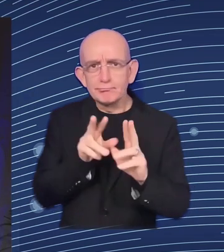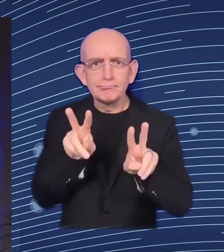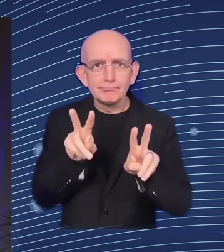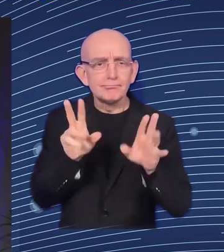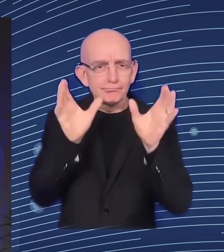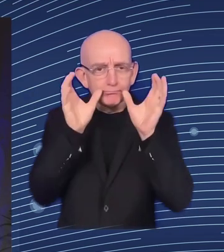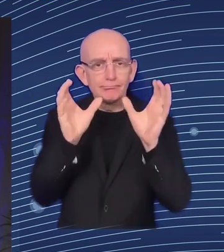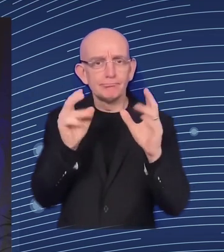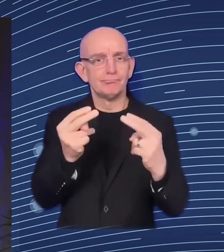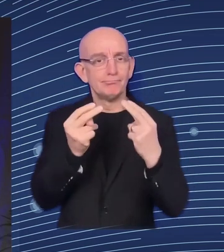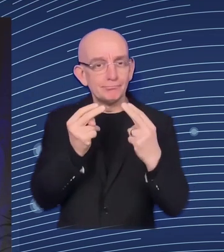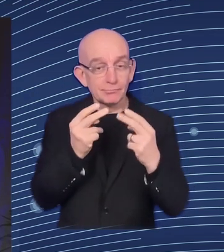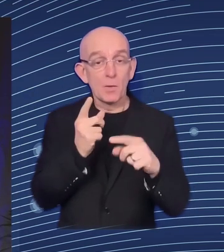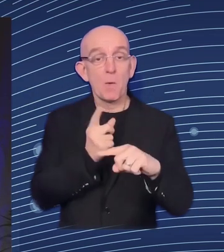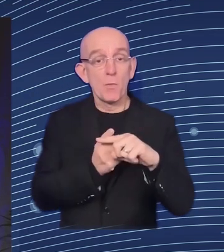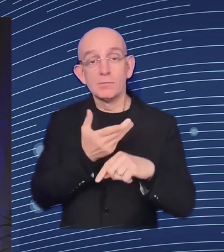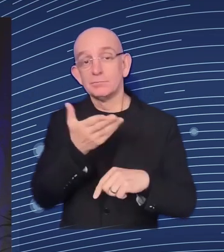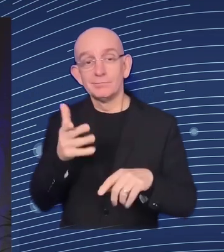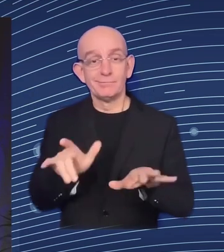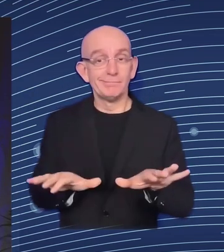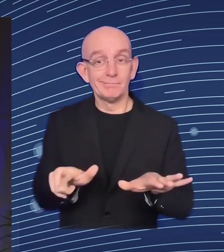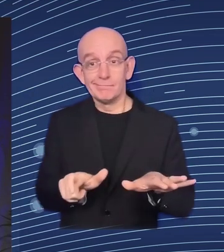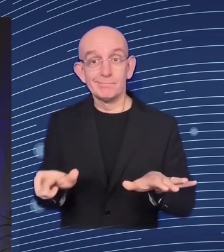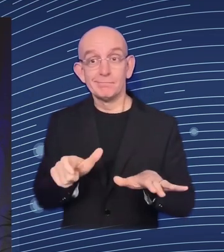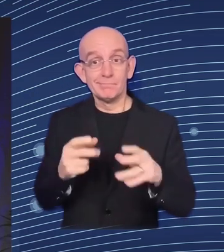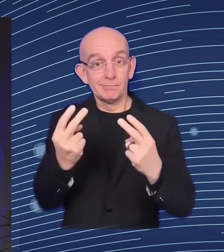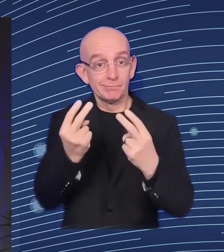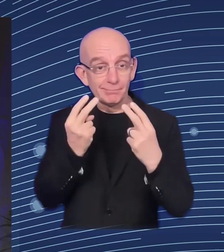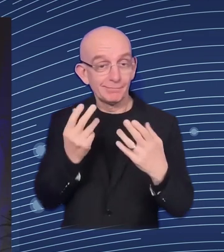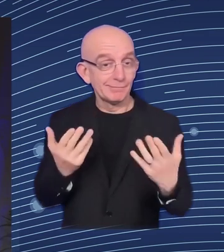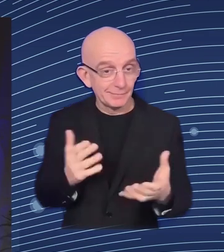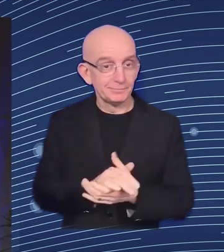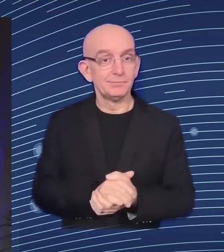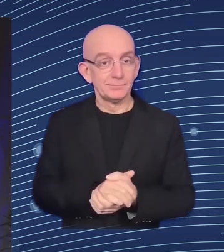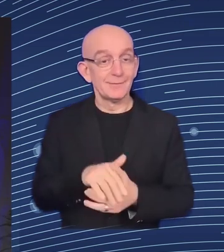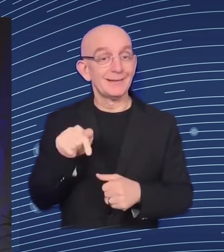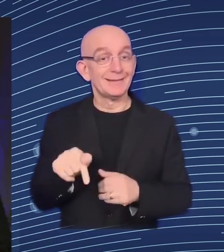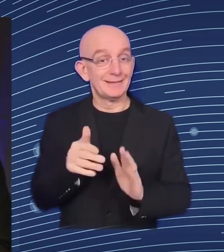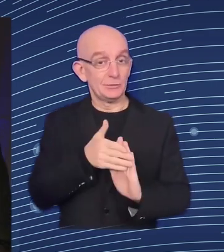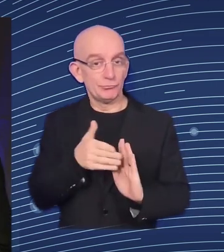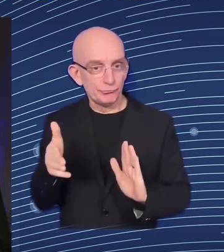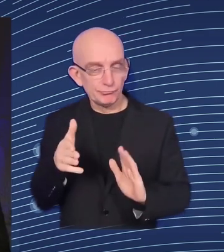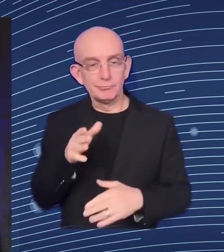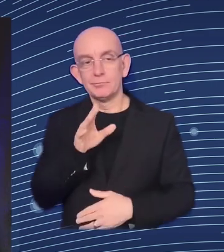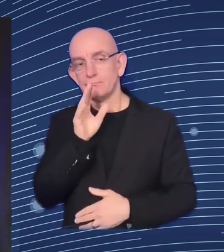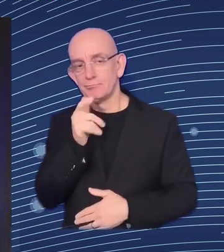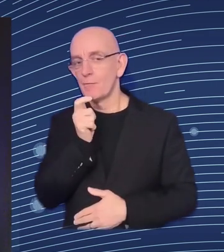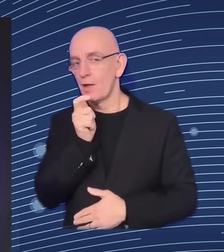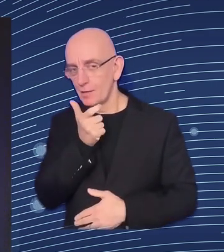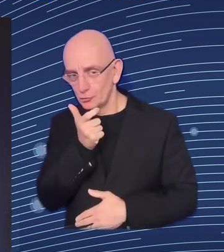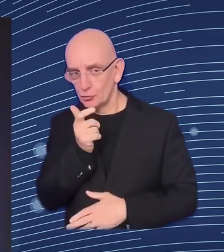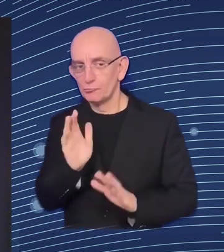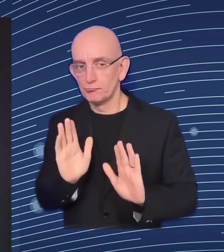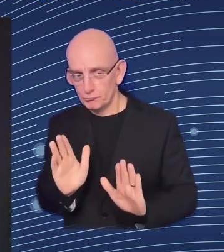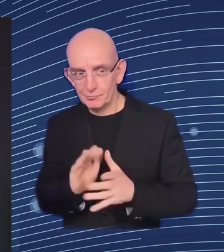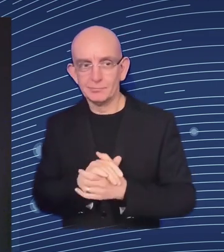online interpretation to French and German. So, the main topic of our session today